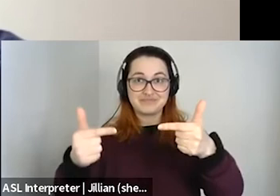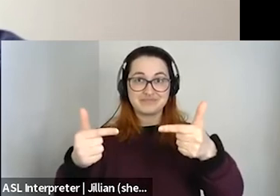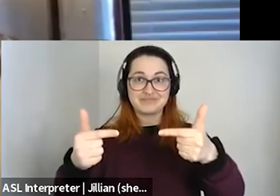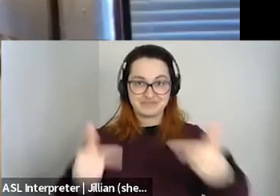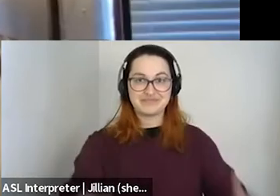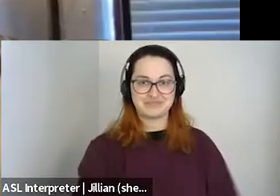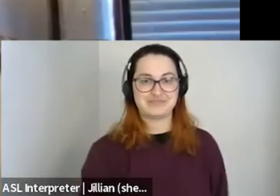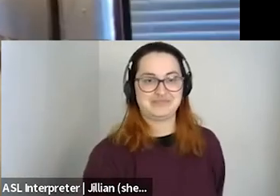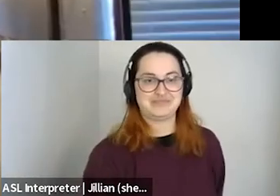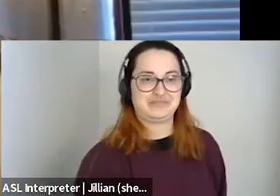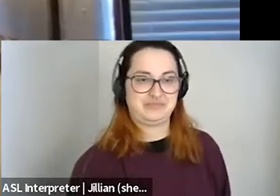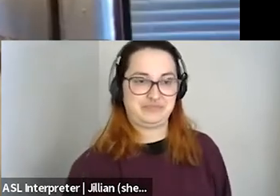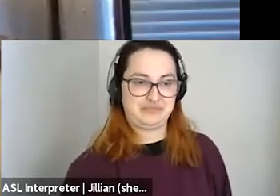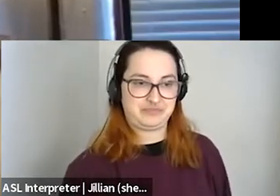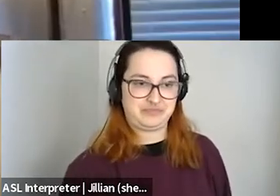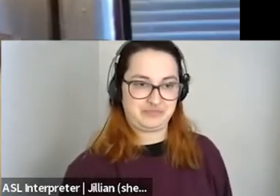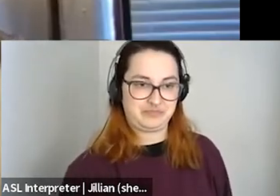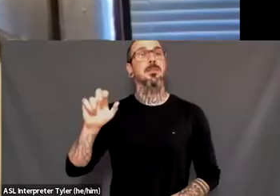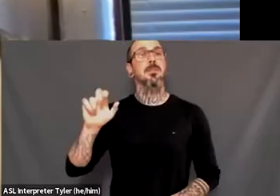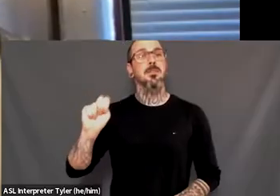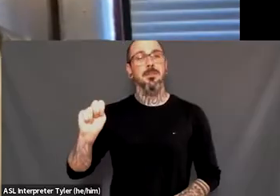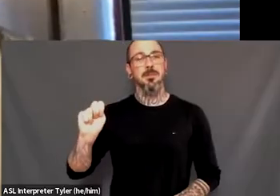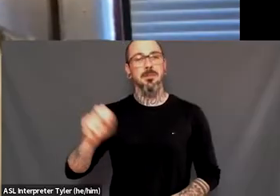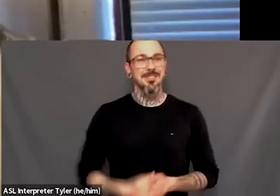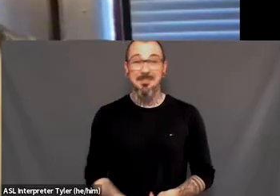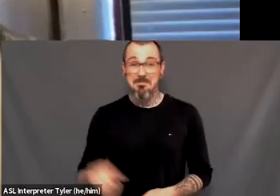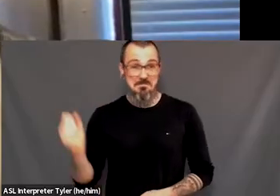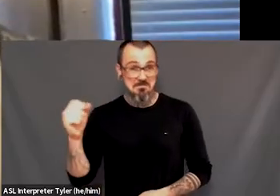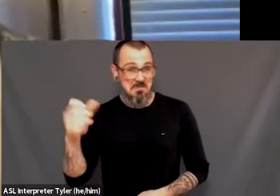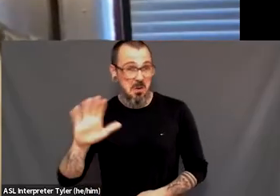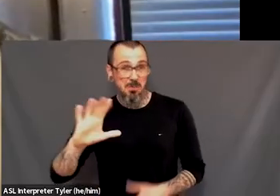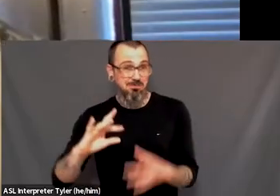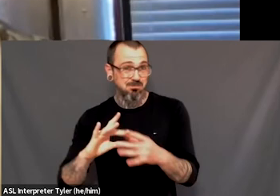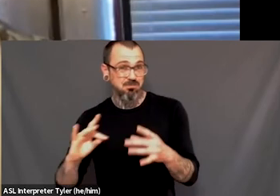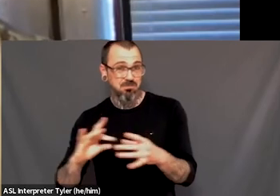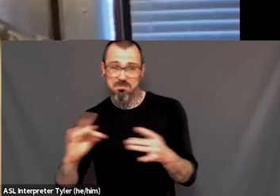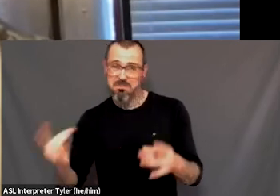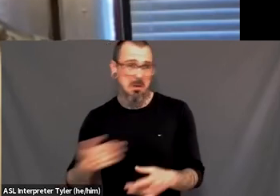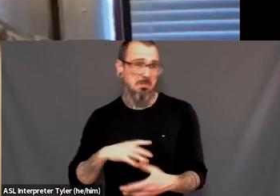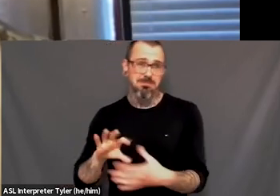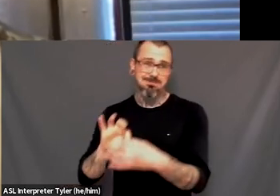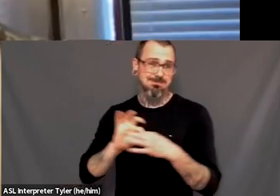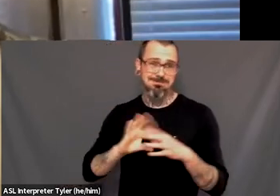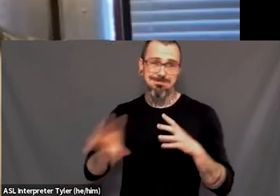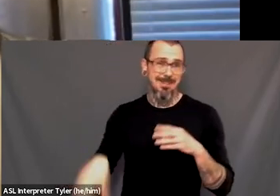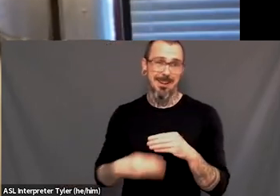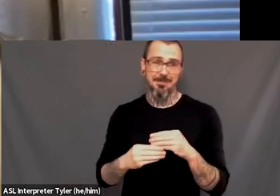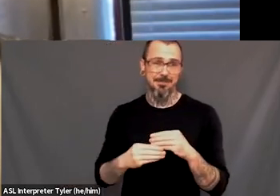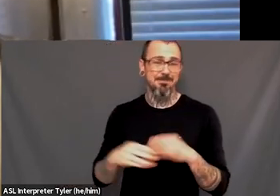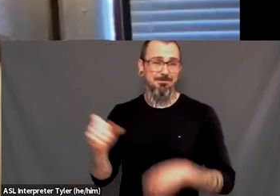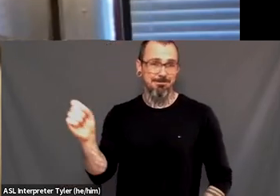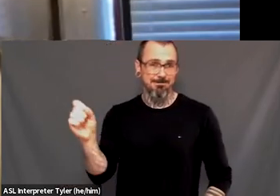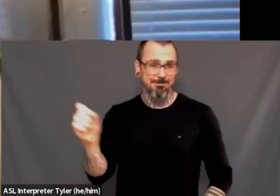For sure. Absolutely. Uh, I was just going to build off of what you said. find, um, I,